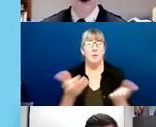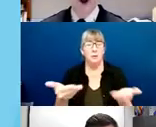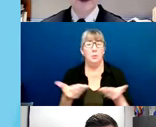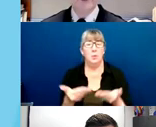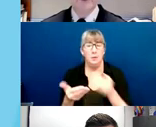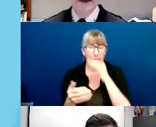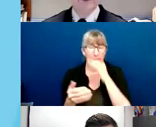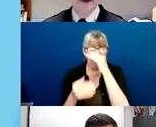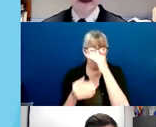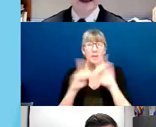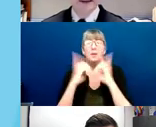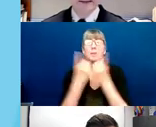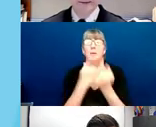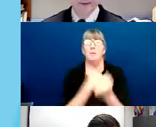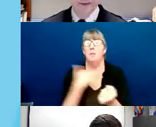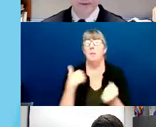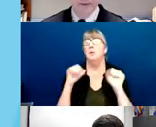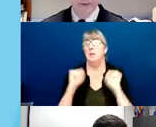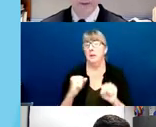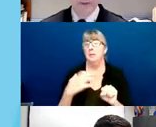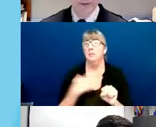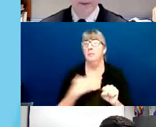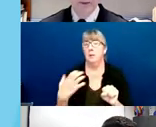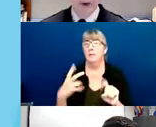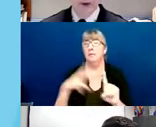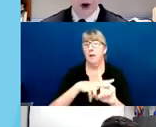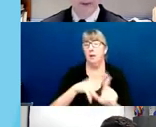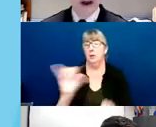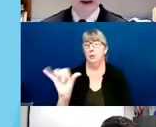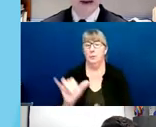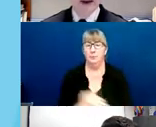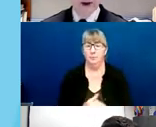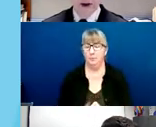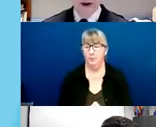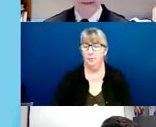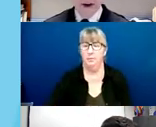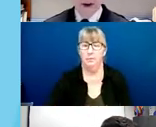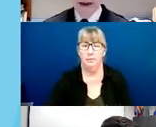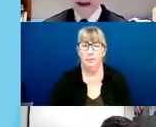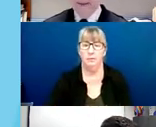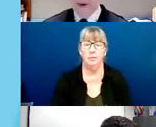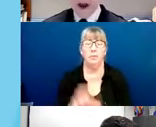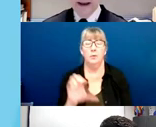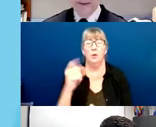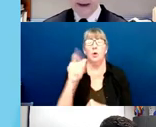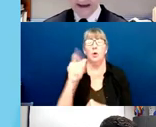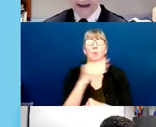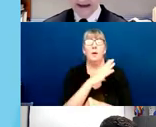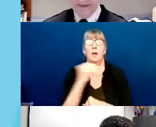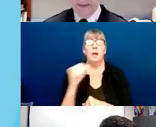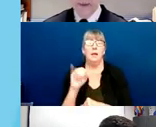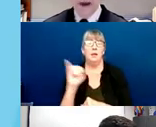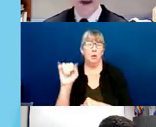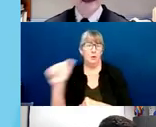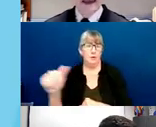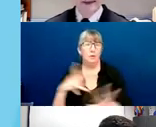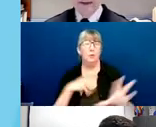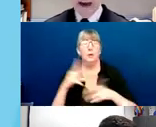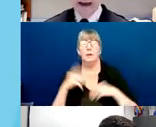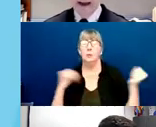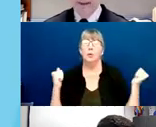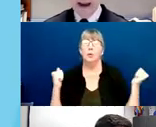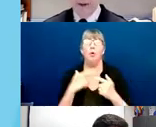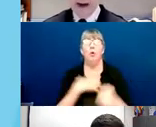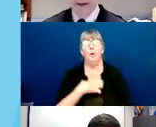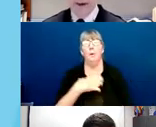also make complaints. Both COPA and internal affairs accept all complaints. Keep